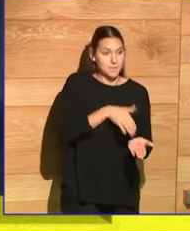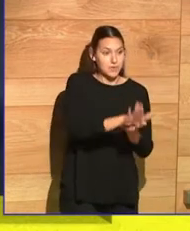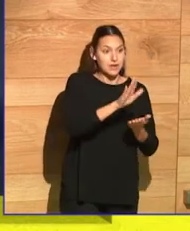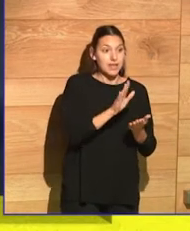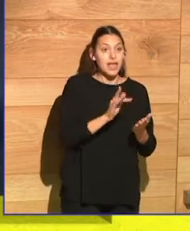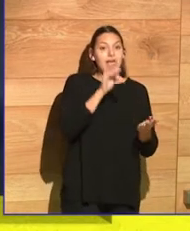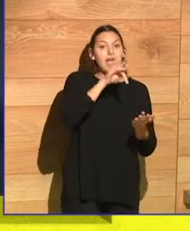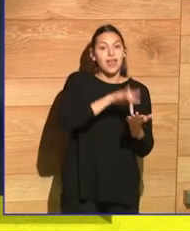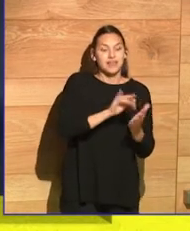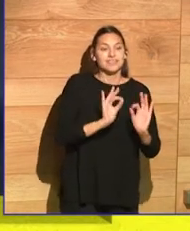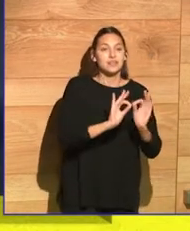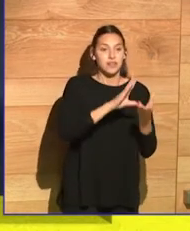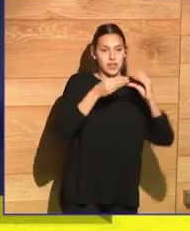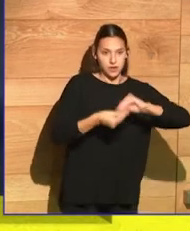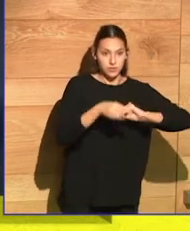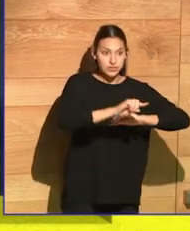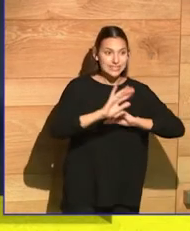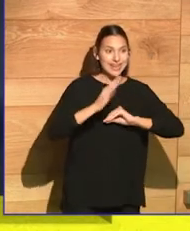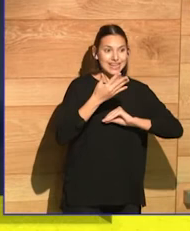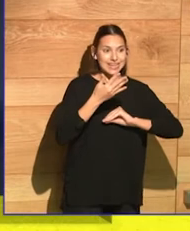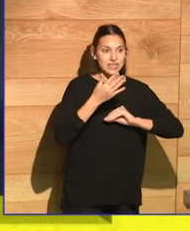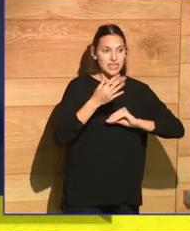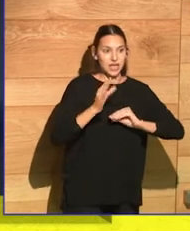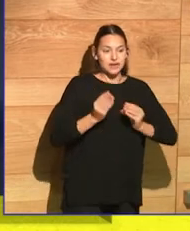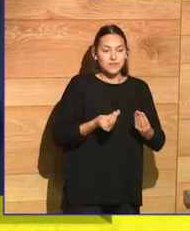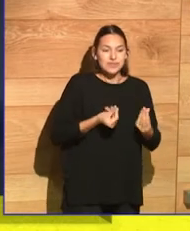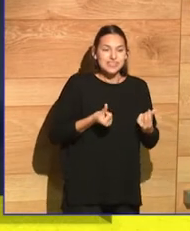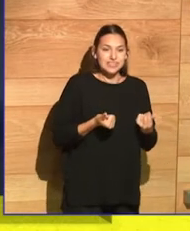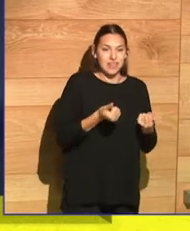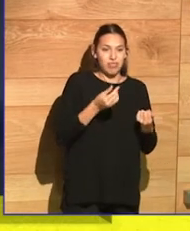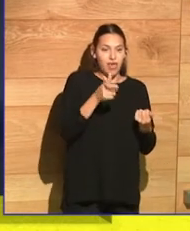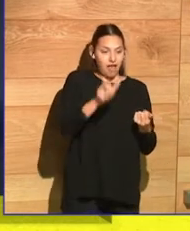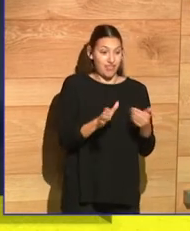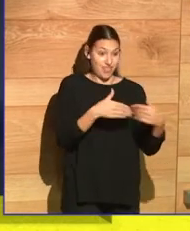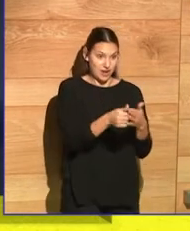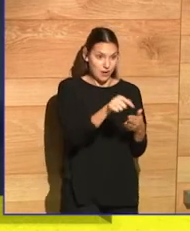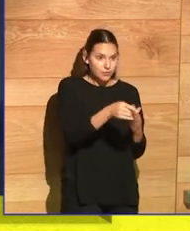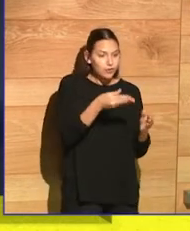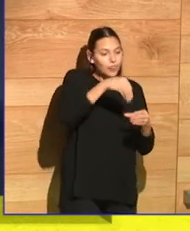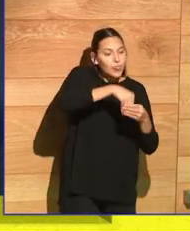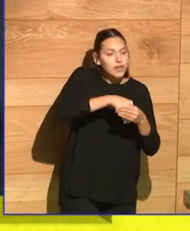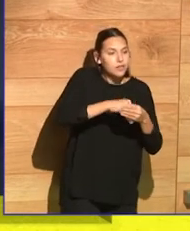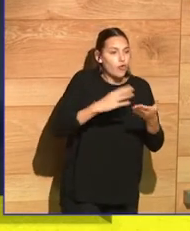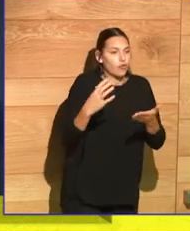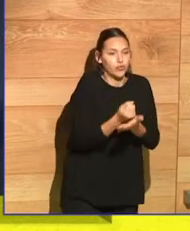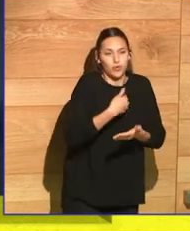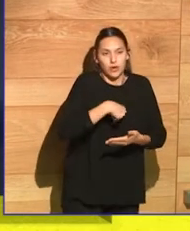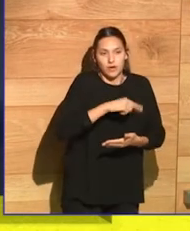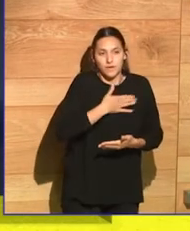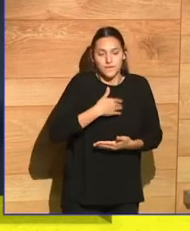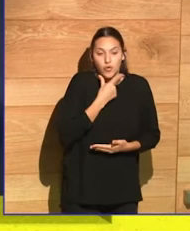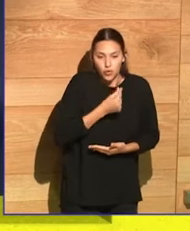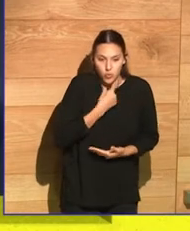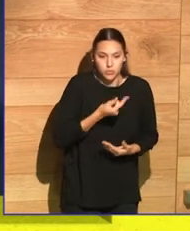published in Spain, Adjustment Day. This is a quintessence of Palahniuk. He has everything that we love about his work, the